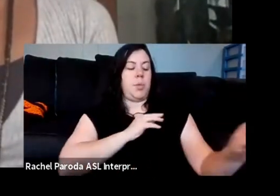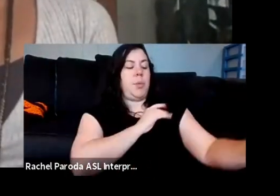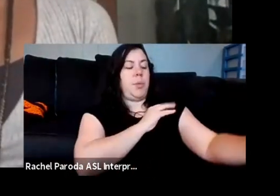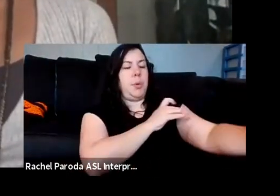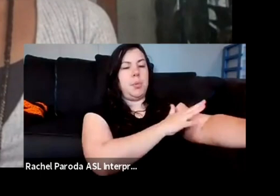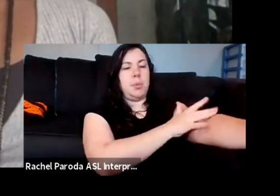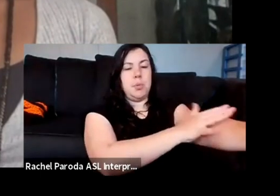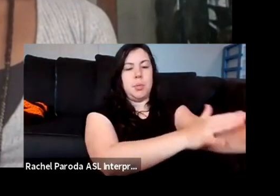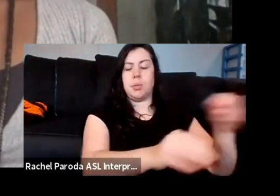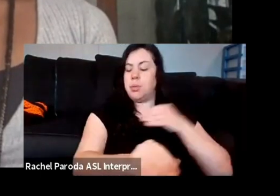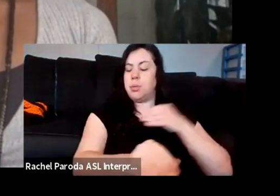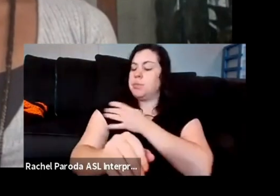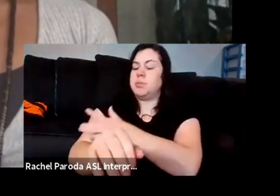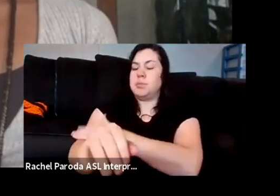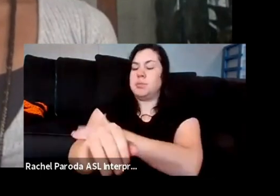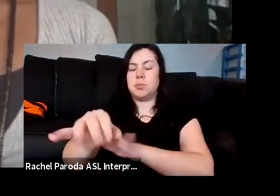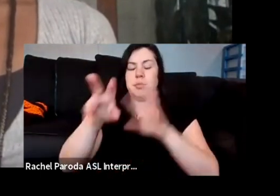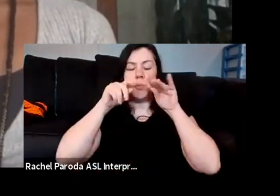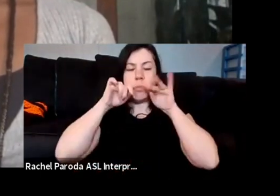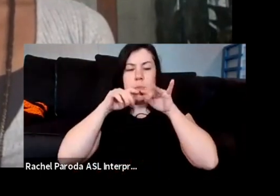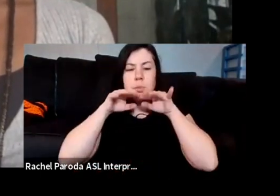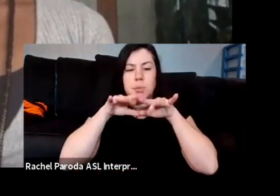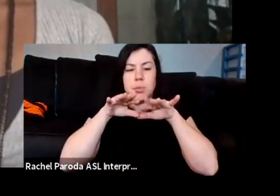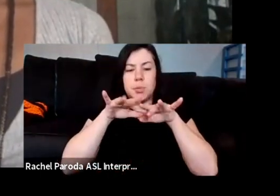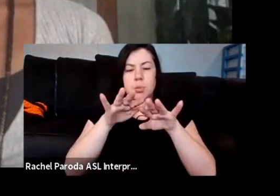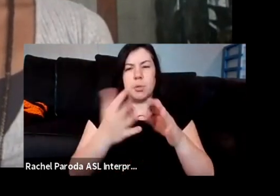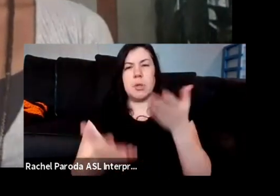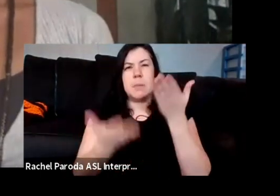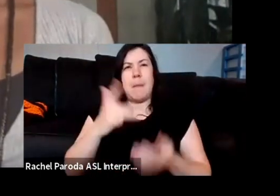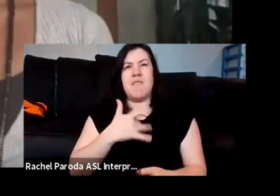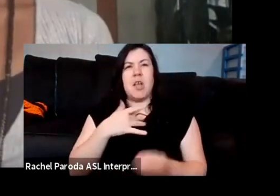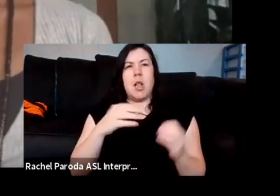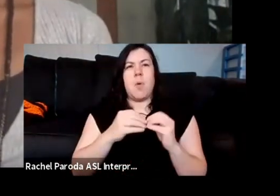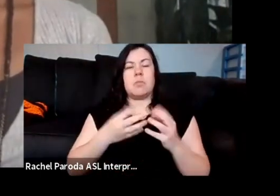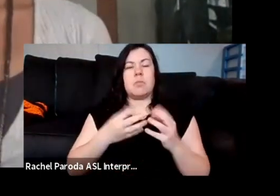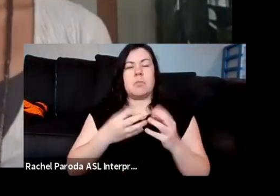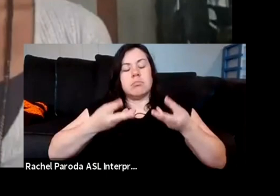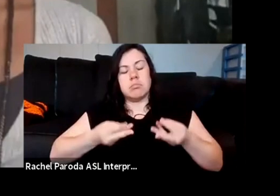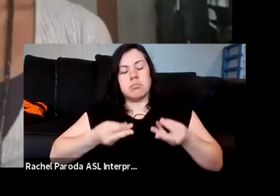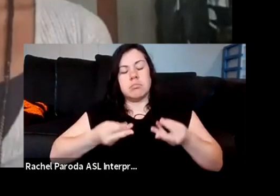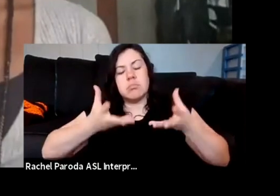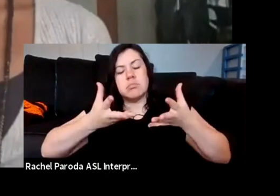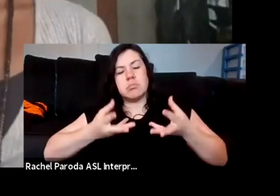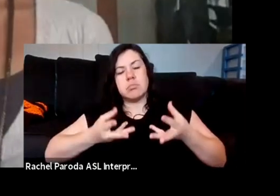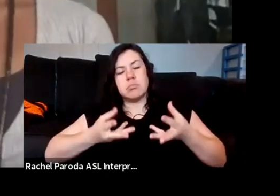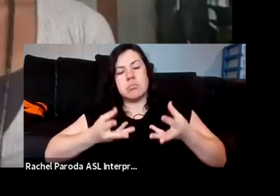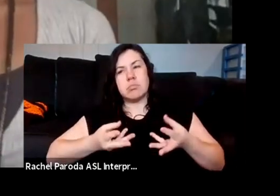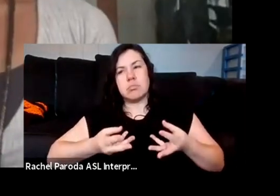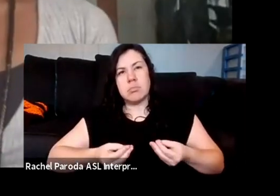And you might feel the exhale as a kind of a softening, sort of a soft surrender.